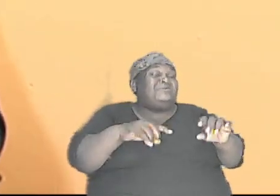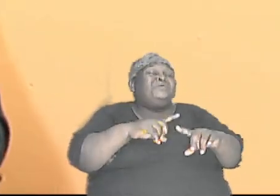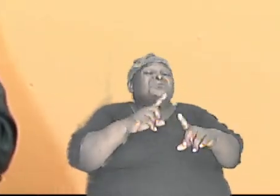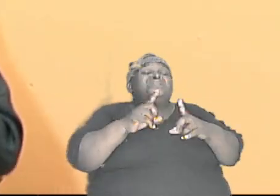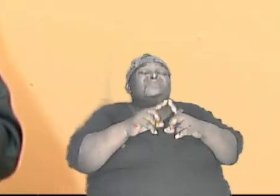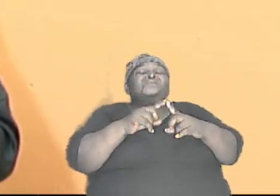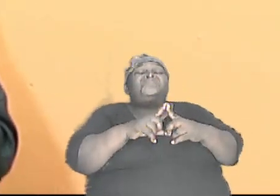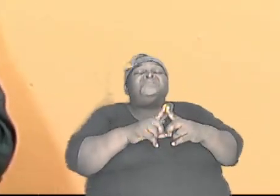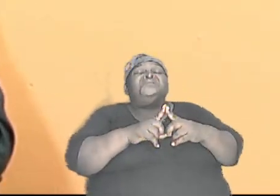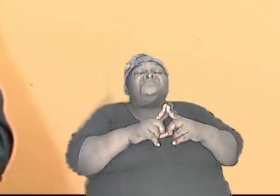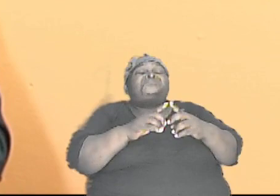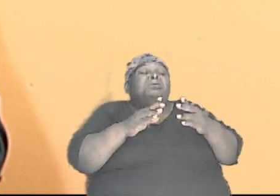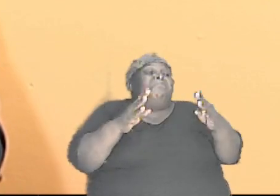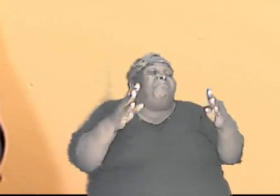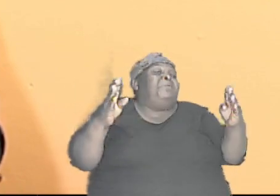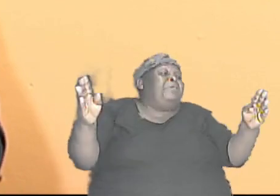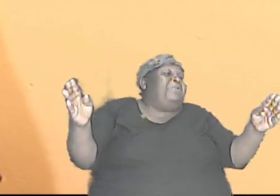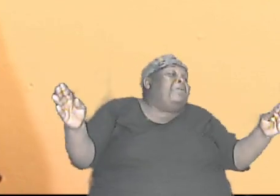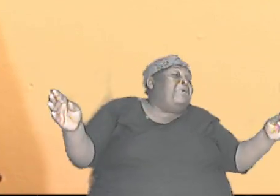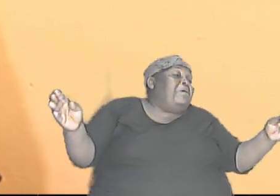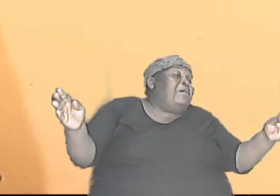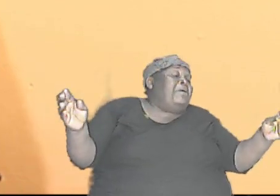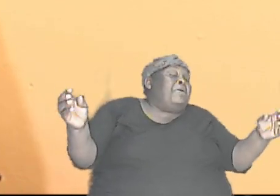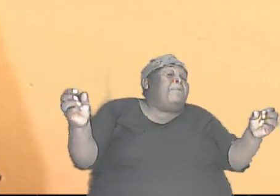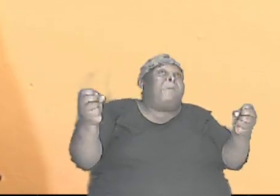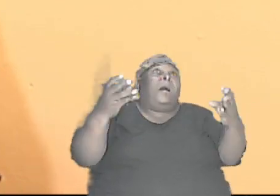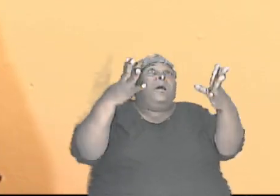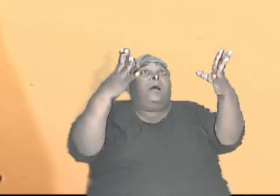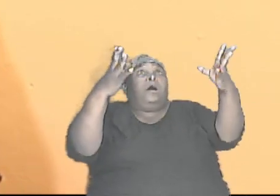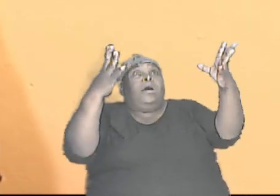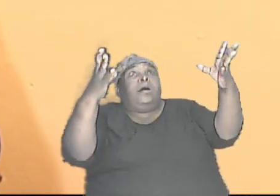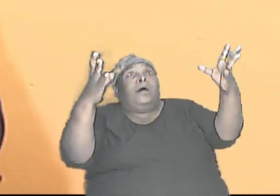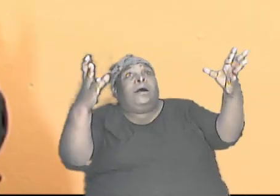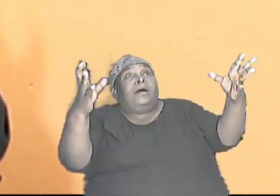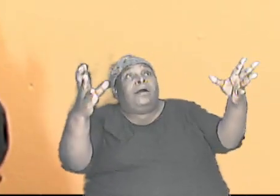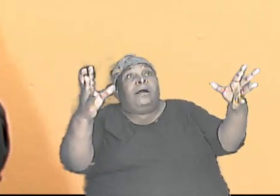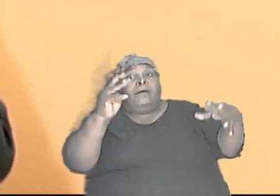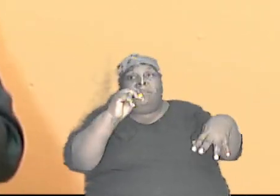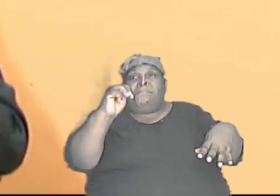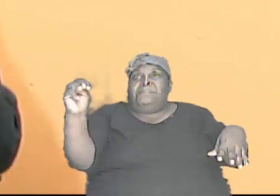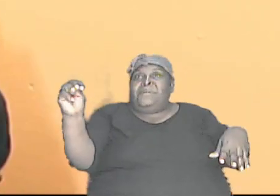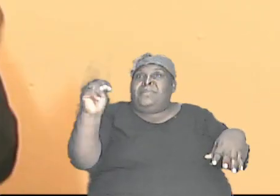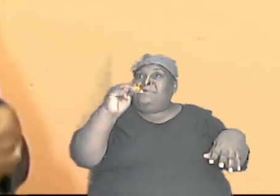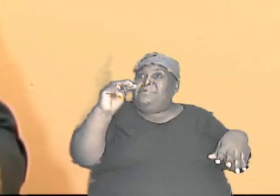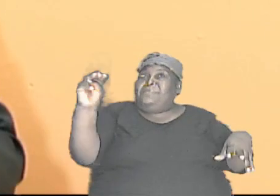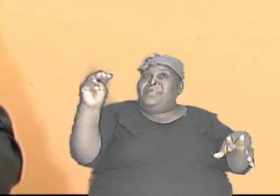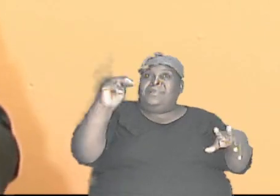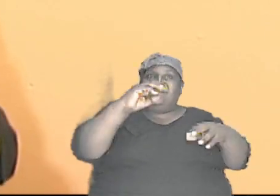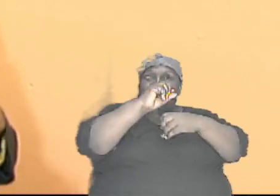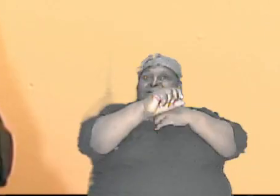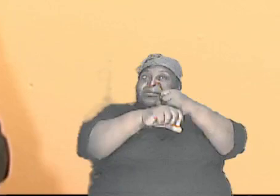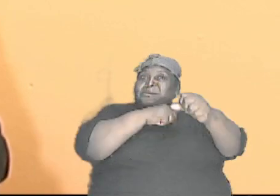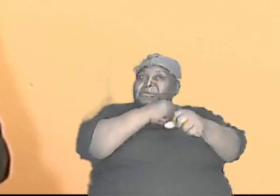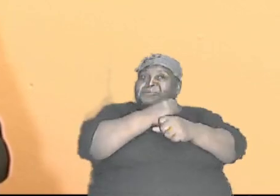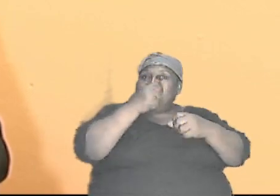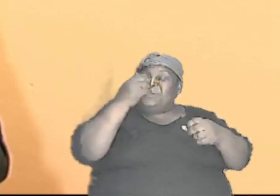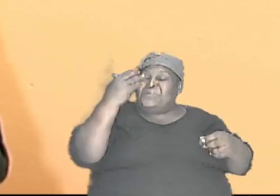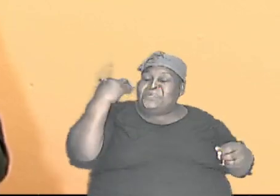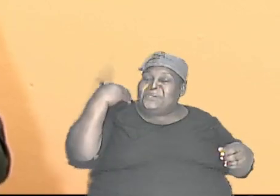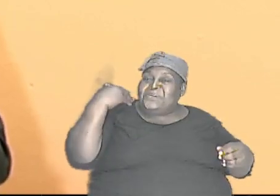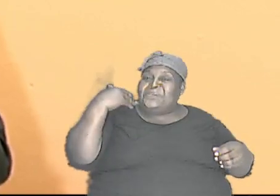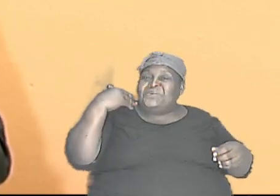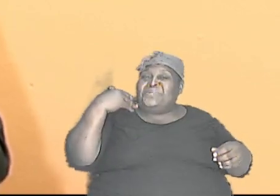there was a big bang a big explosion millions and millions and millions of years ago